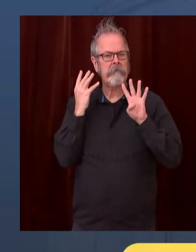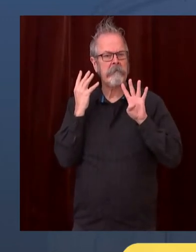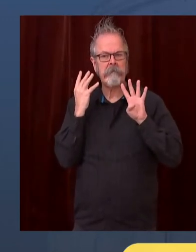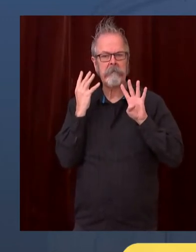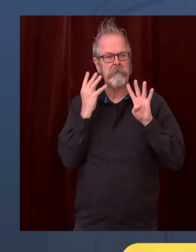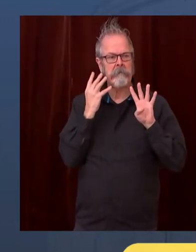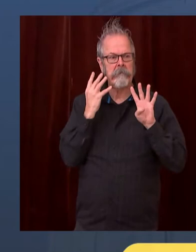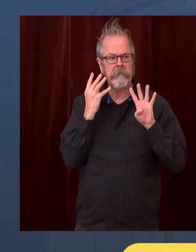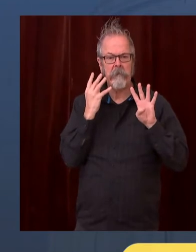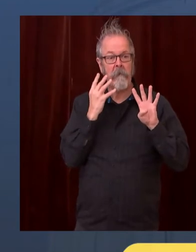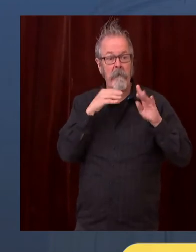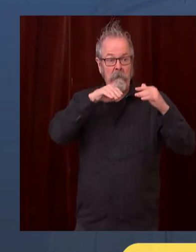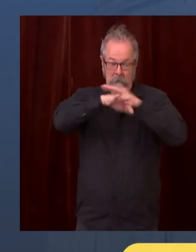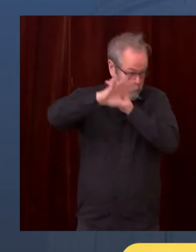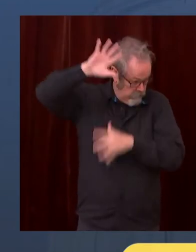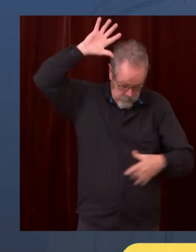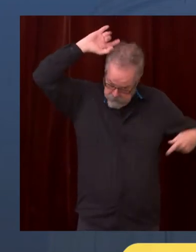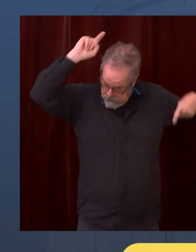done.